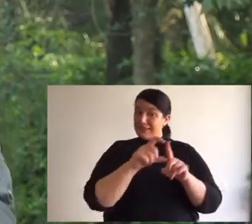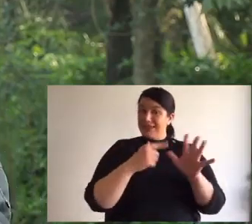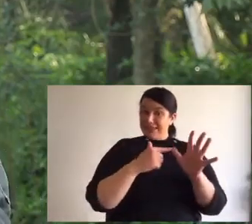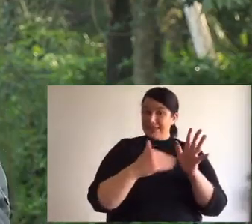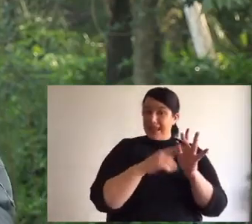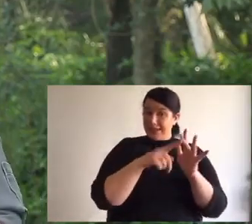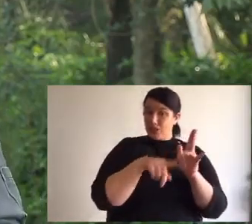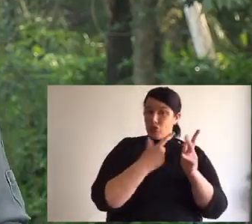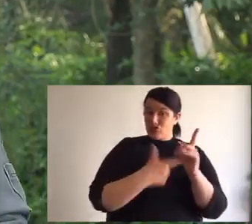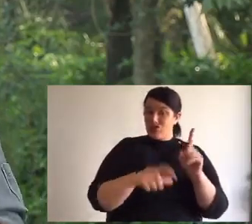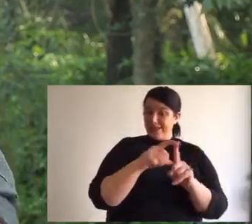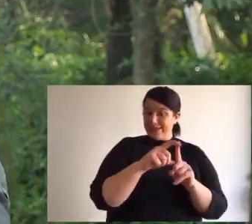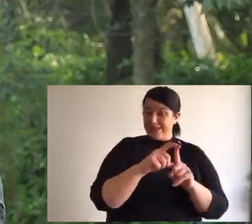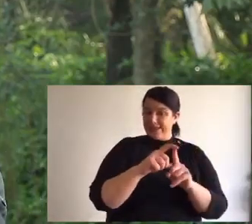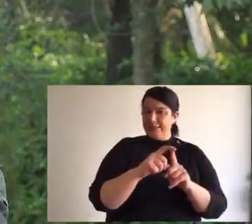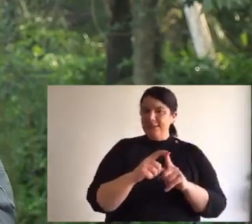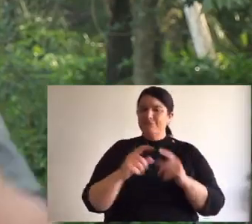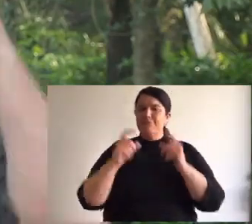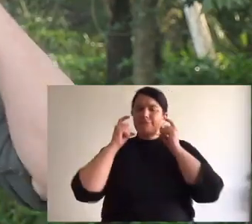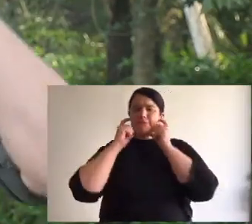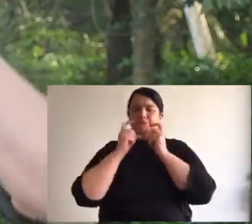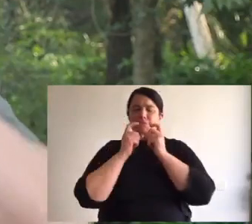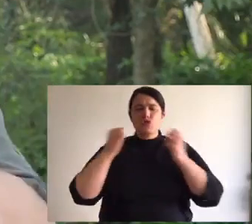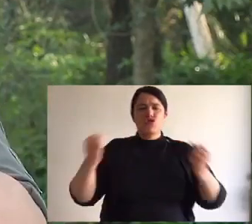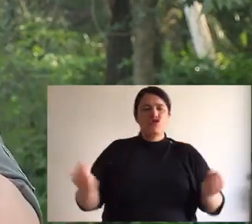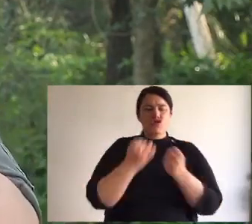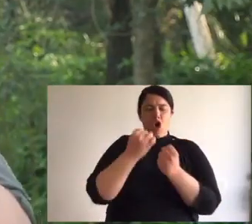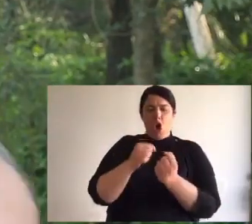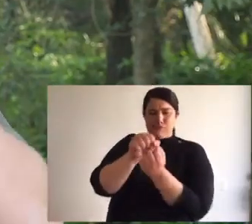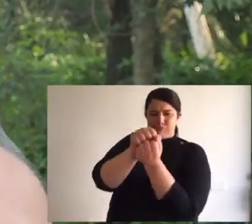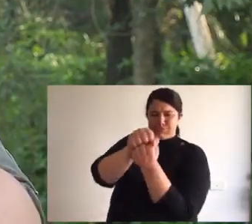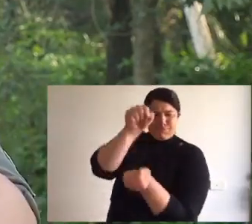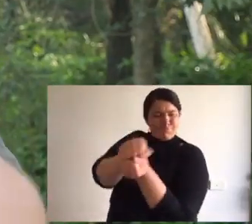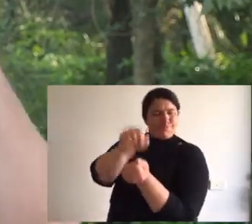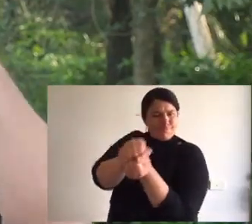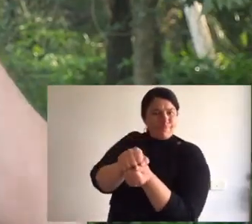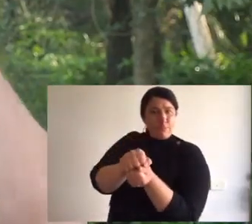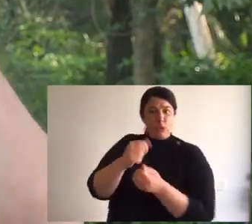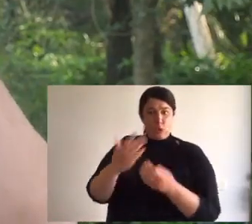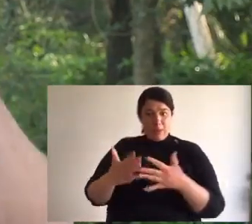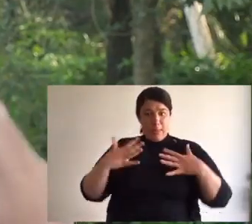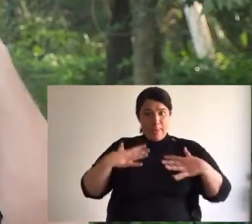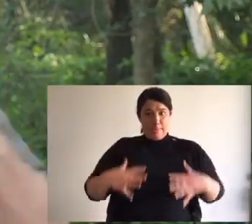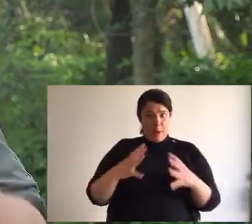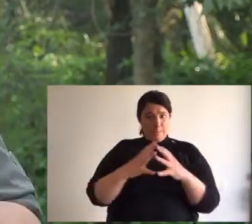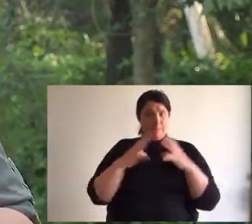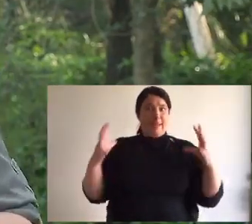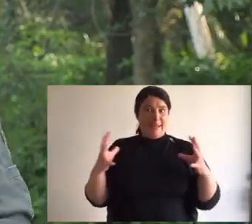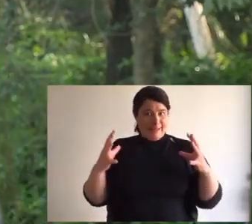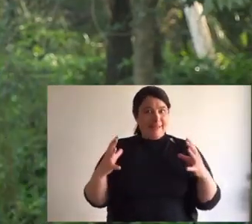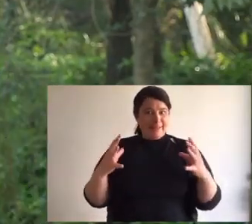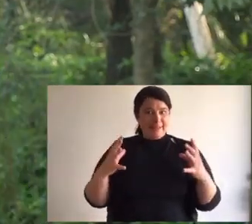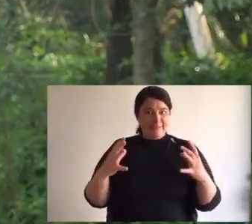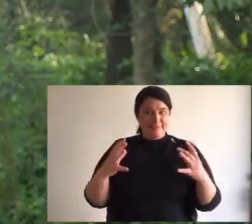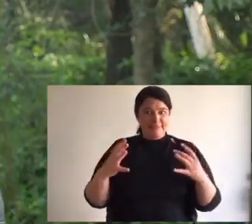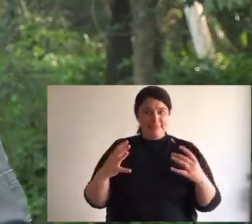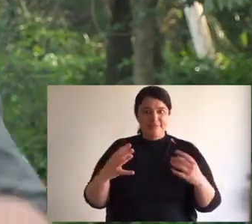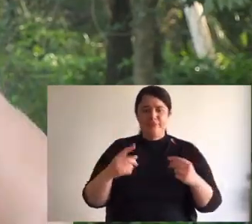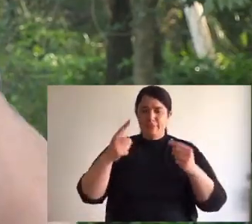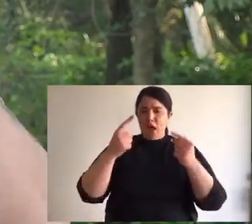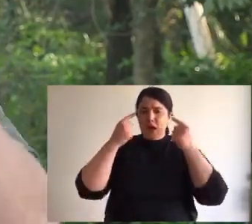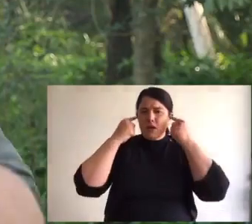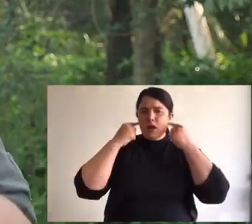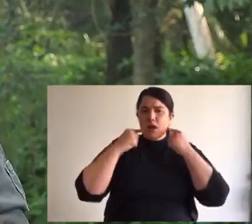close relative, it too is a dasiurid. They have a really muscular head so look at that. The head is so big compared to the body